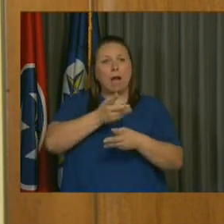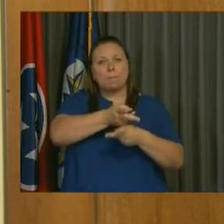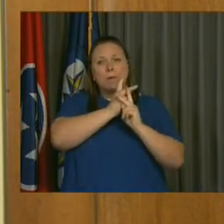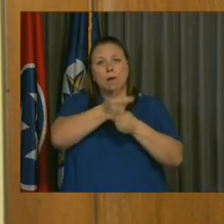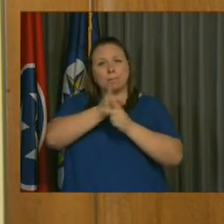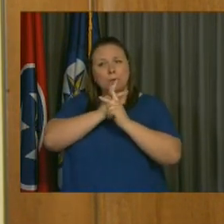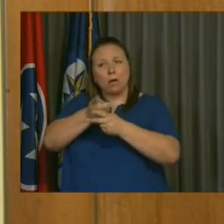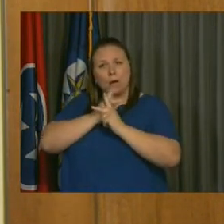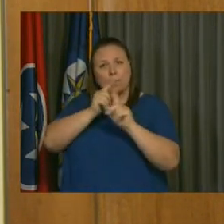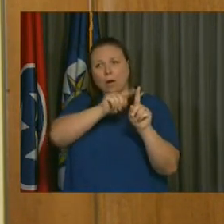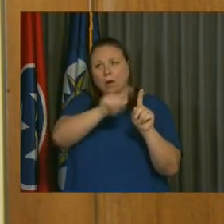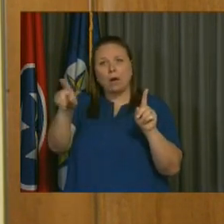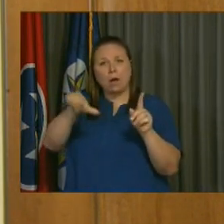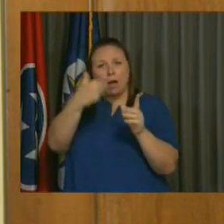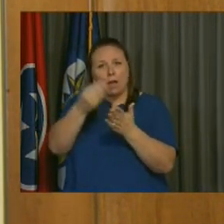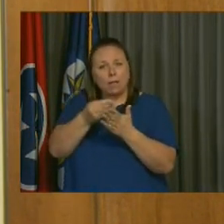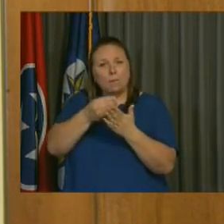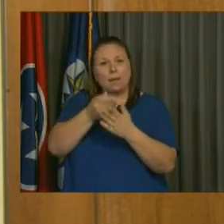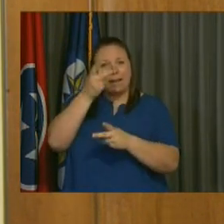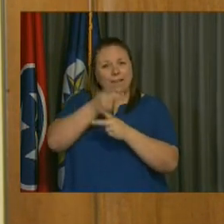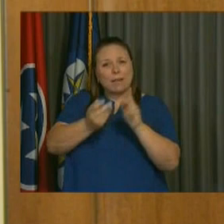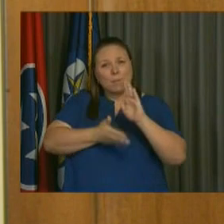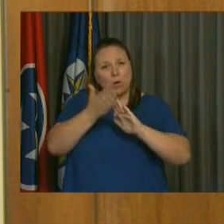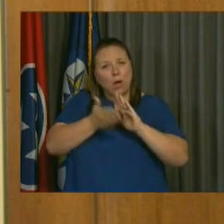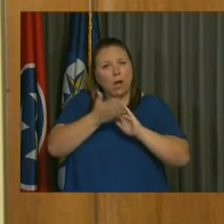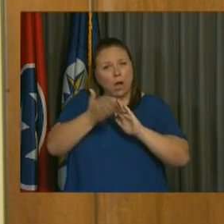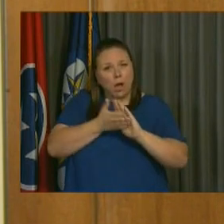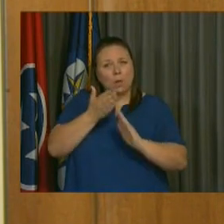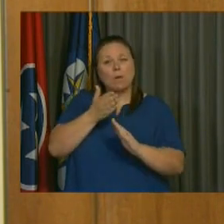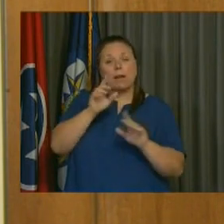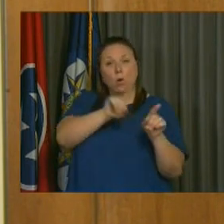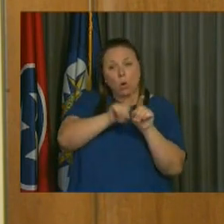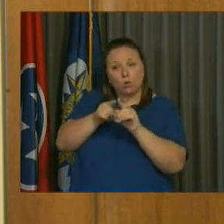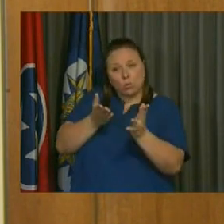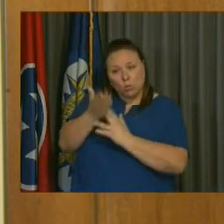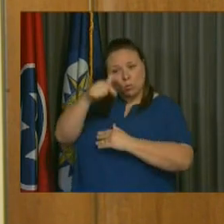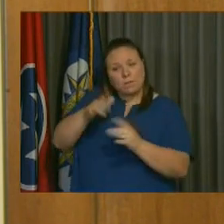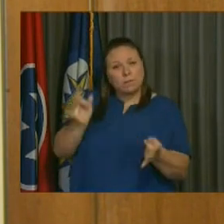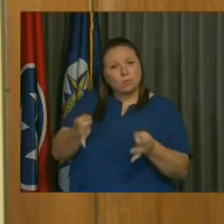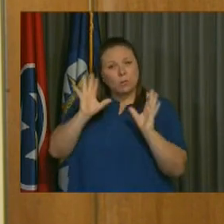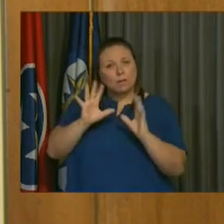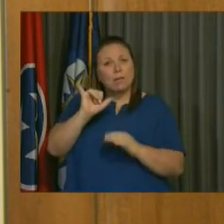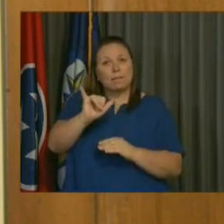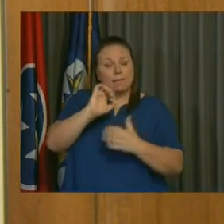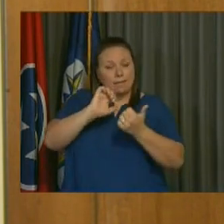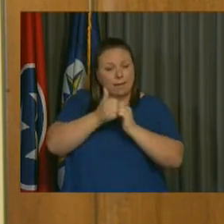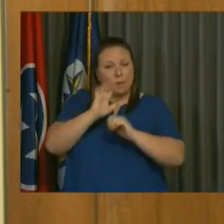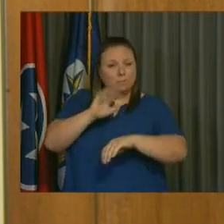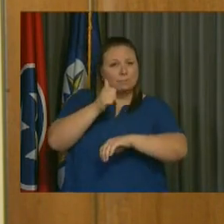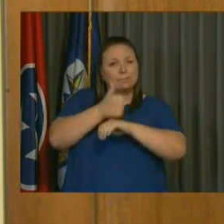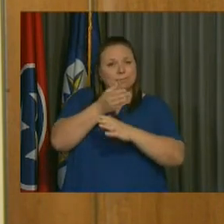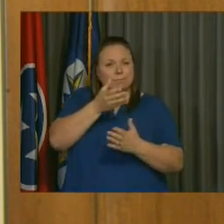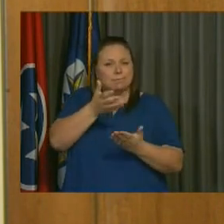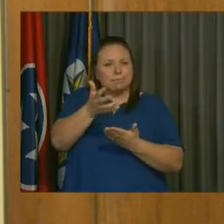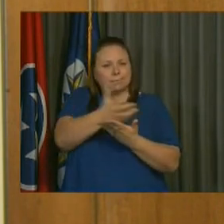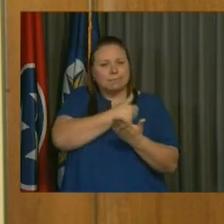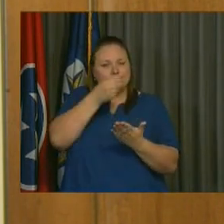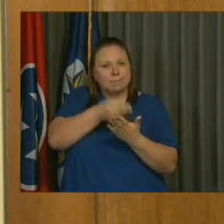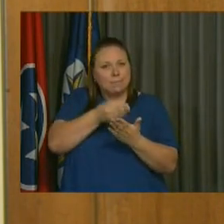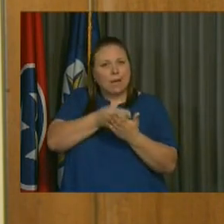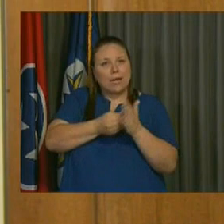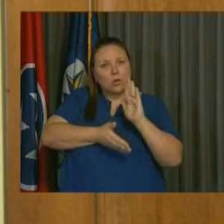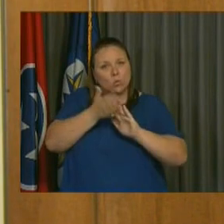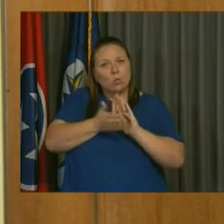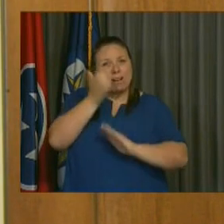across as many other funds to operate normally as well as through this crisis. That's how we're able to come up with the cash that it takes to run each